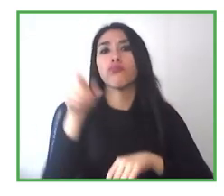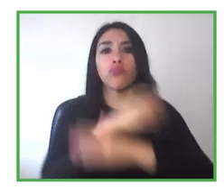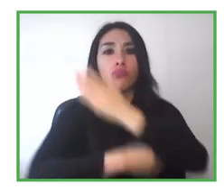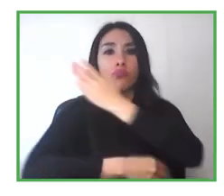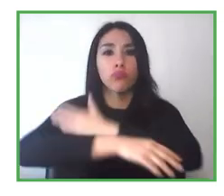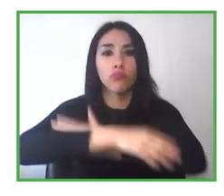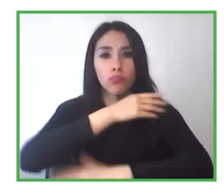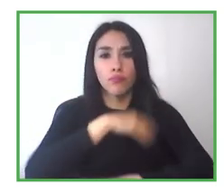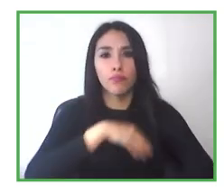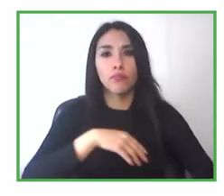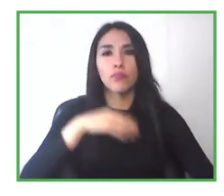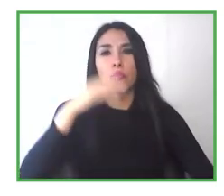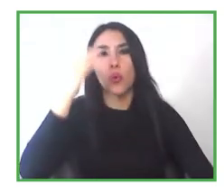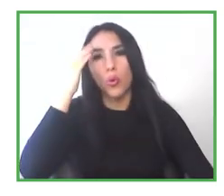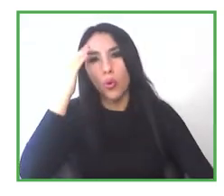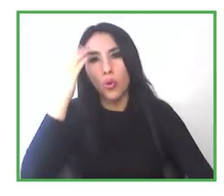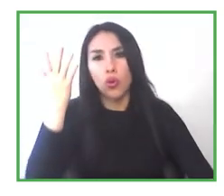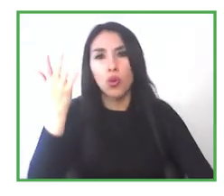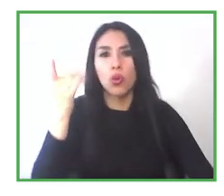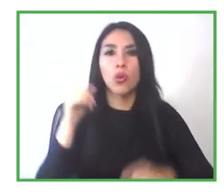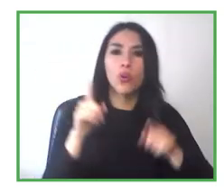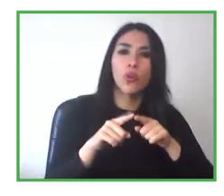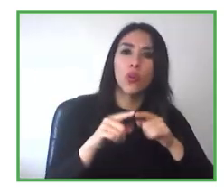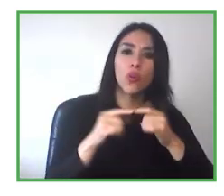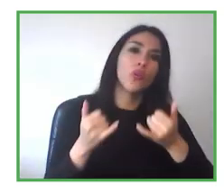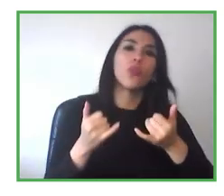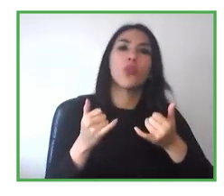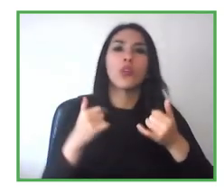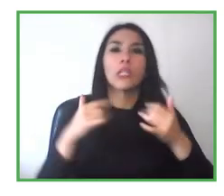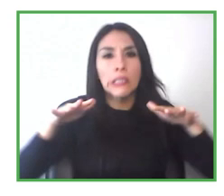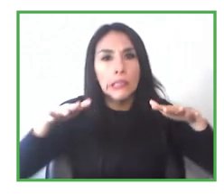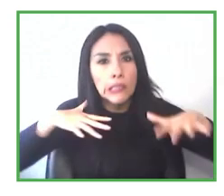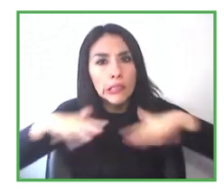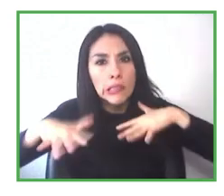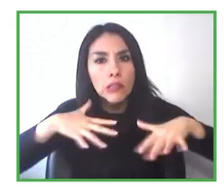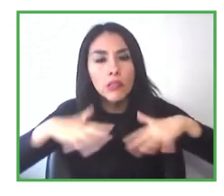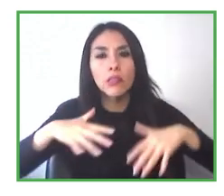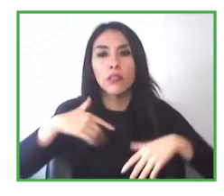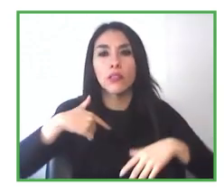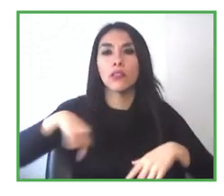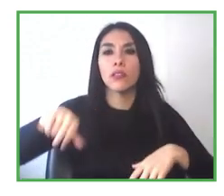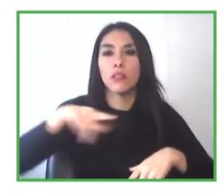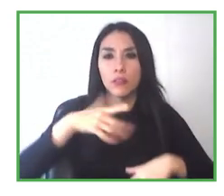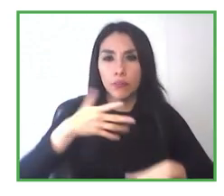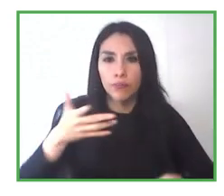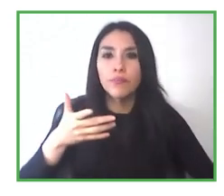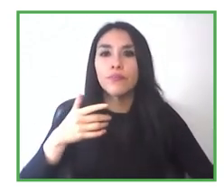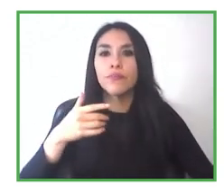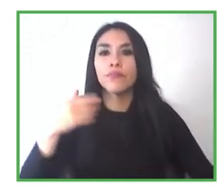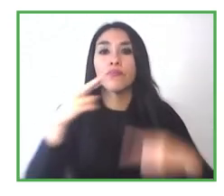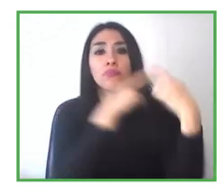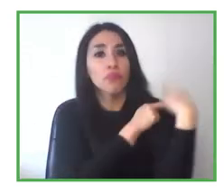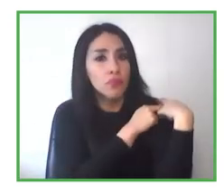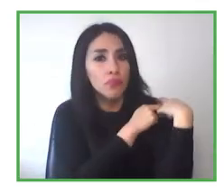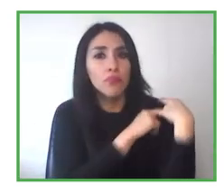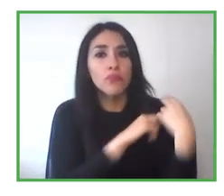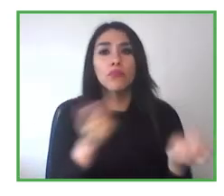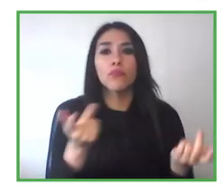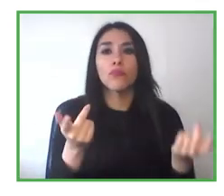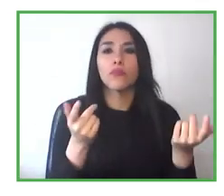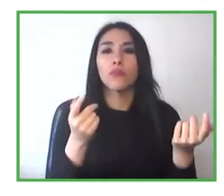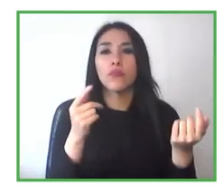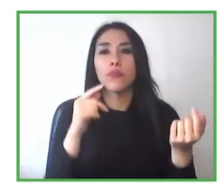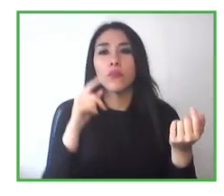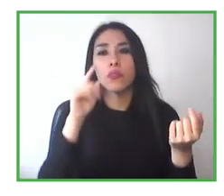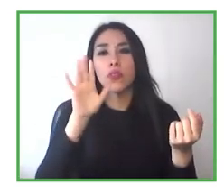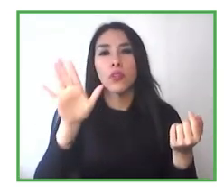for dialogues regarding the performance of what they're doing. So the truth is that each position, each company has their own complexities. There are companies where positions are